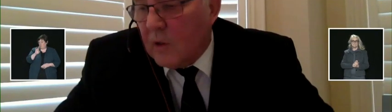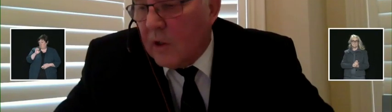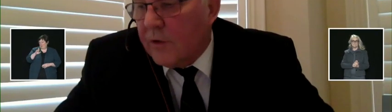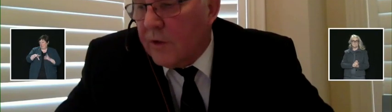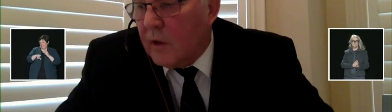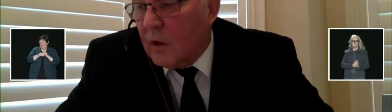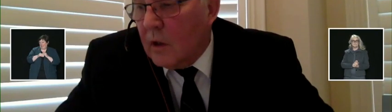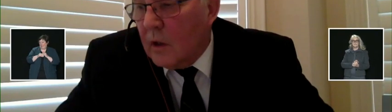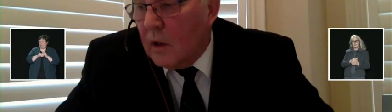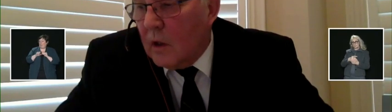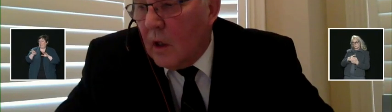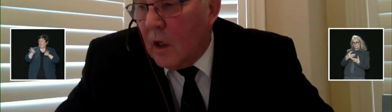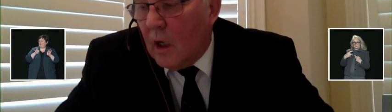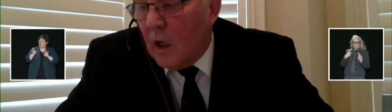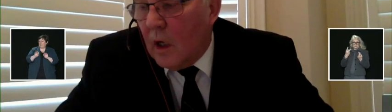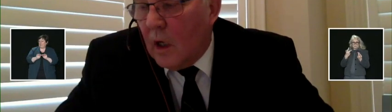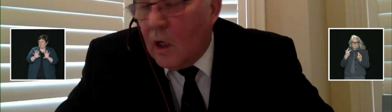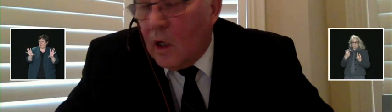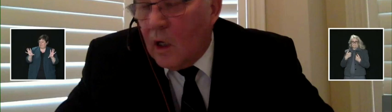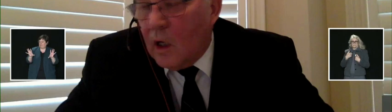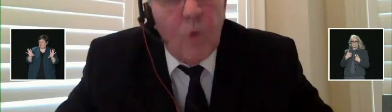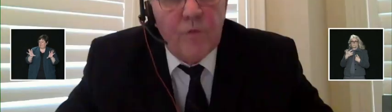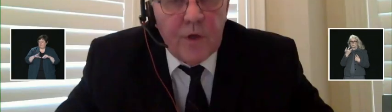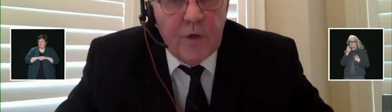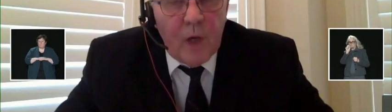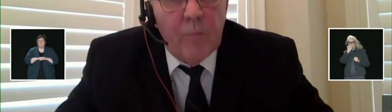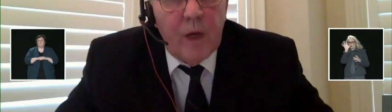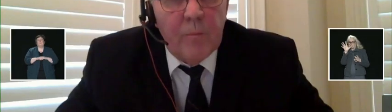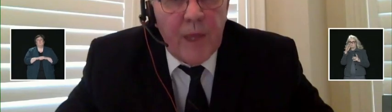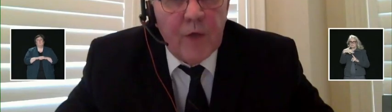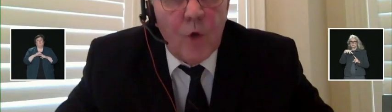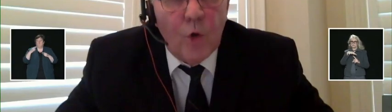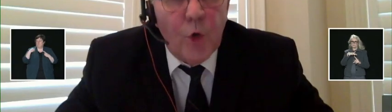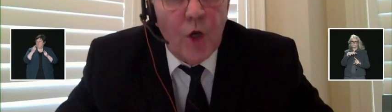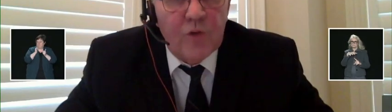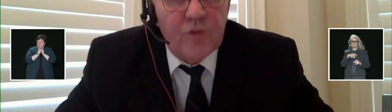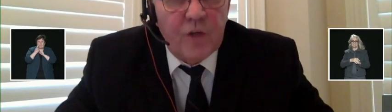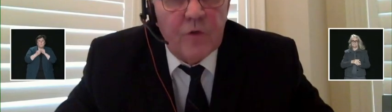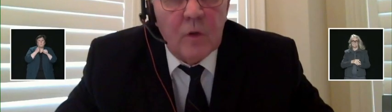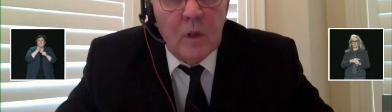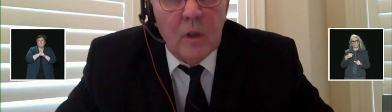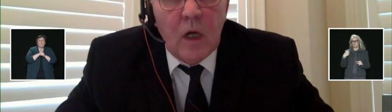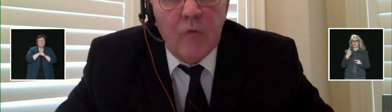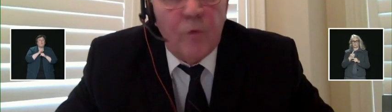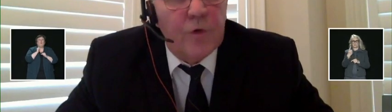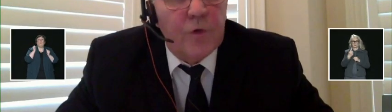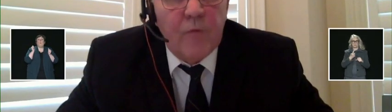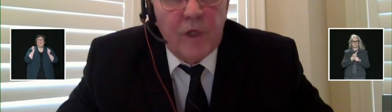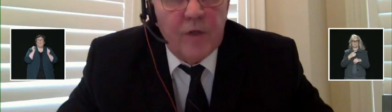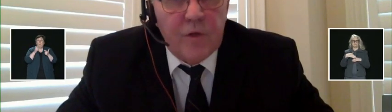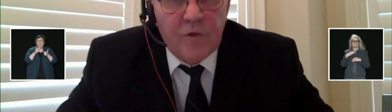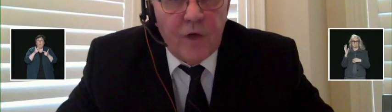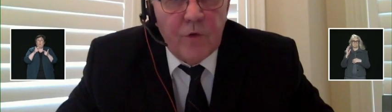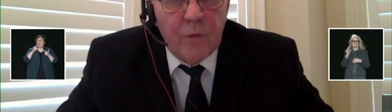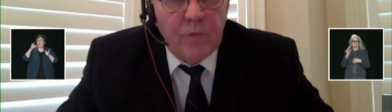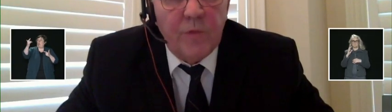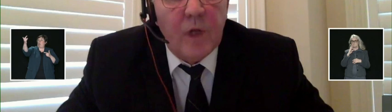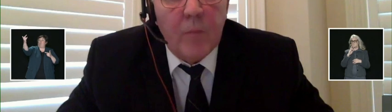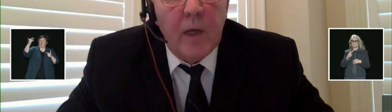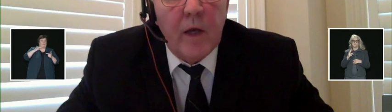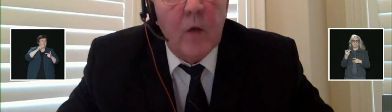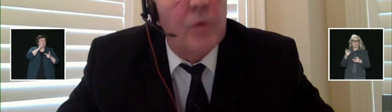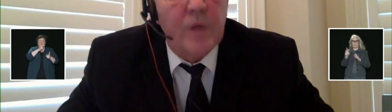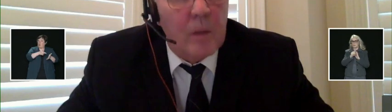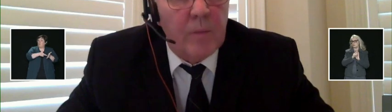provide some clarity, we have essentially for over a year now banned all non-essential foreign travel into this country.